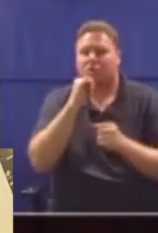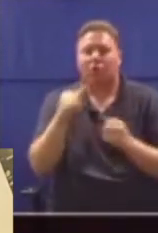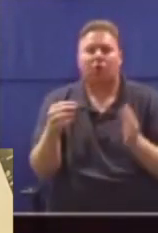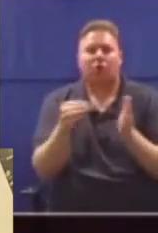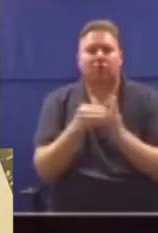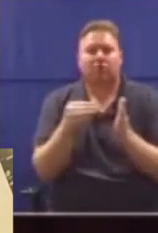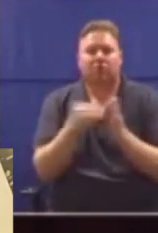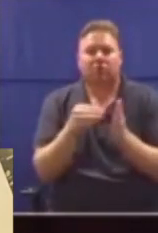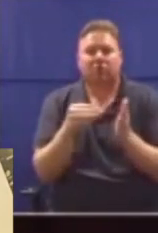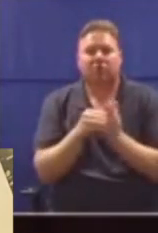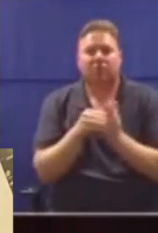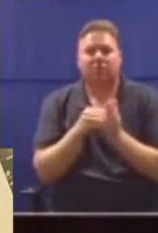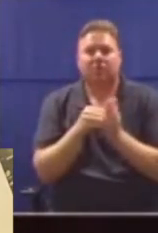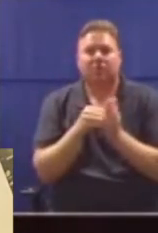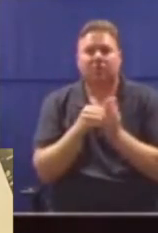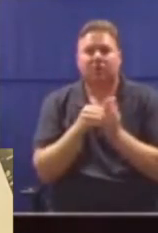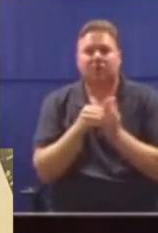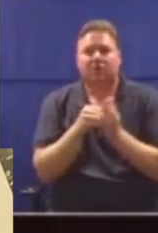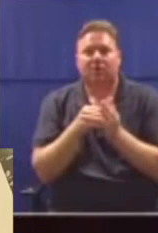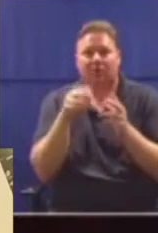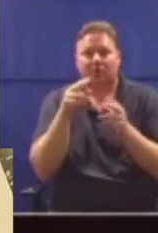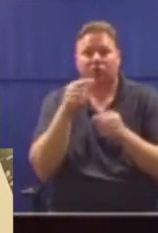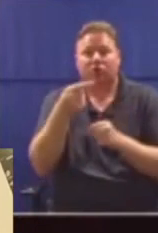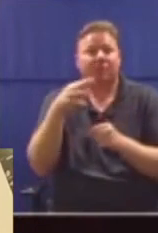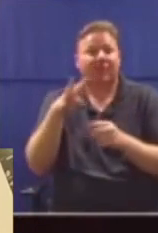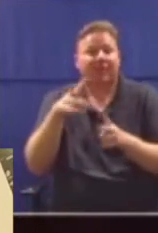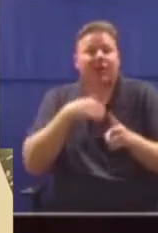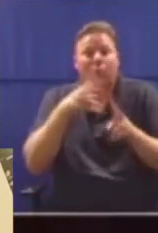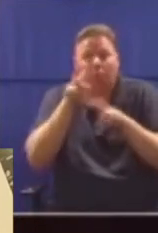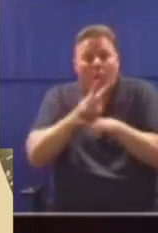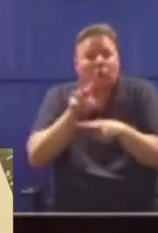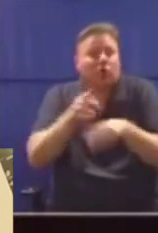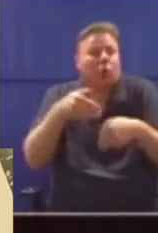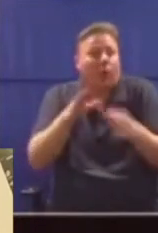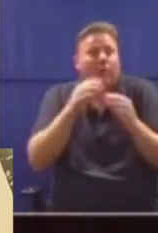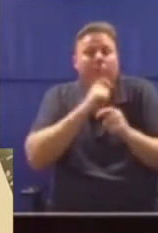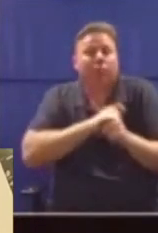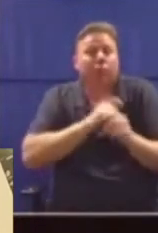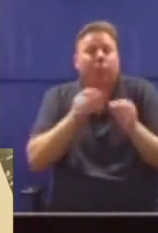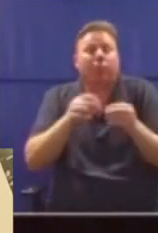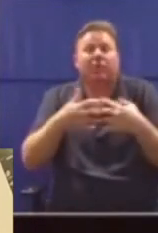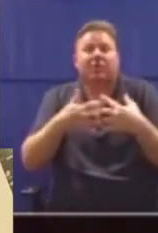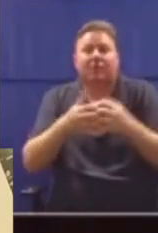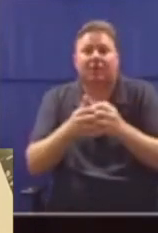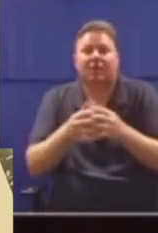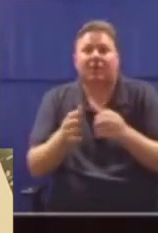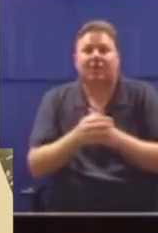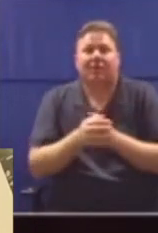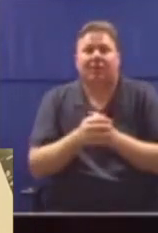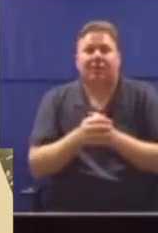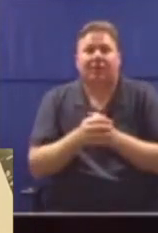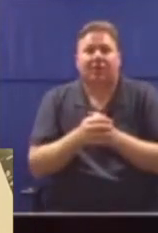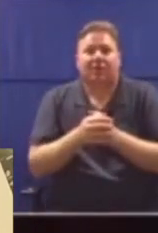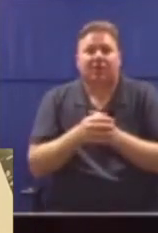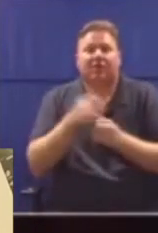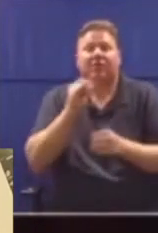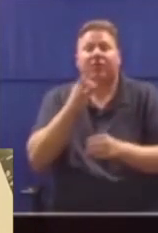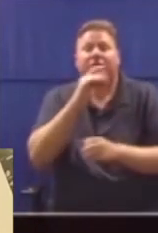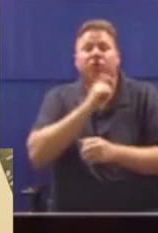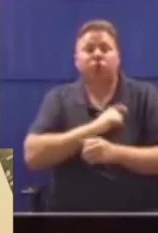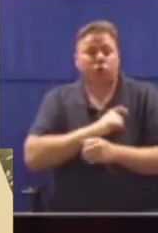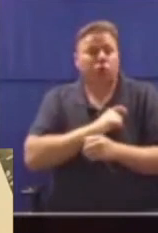effective monitoring mechanisms for cases of GPV. If this were not true, he would have fired Minister Becky Taylor by now.